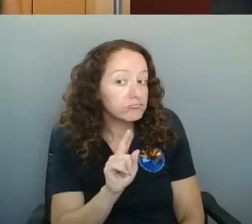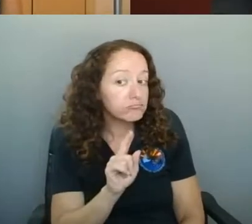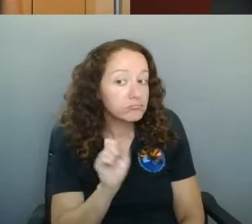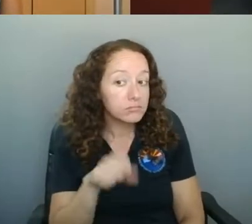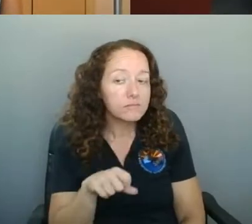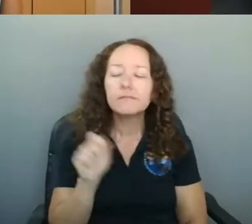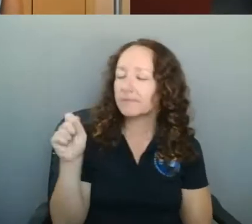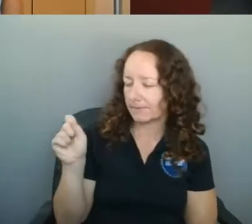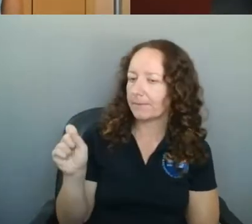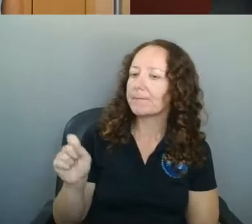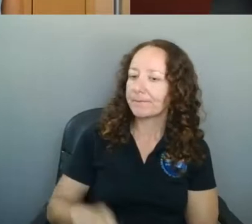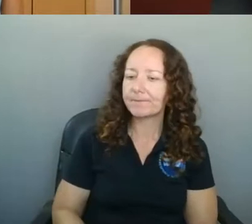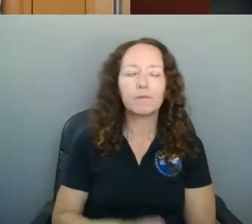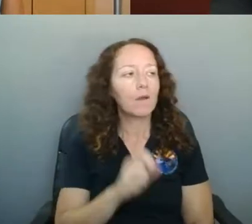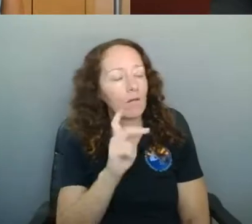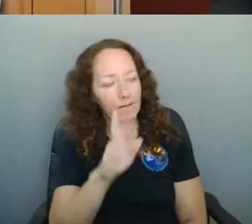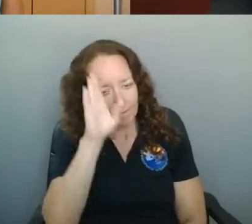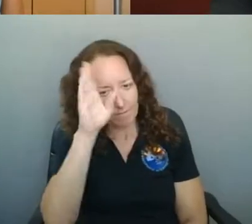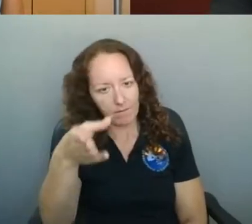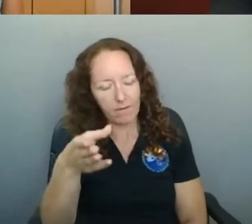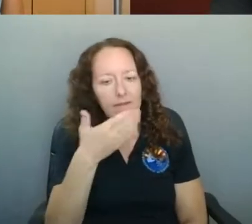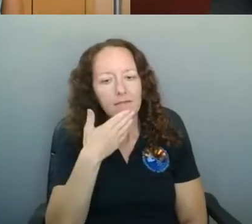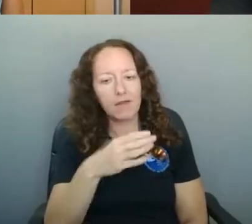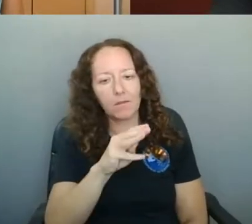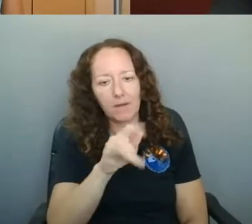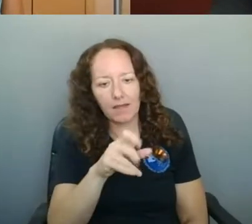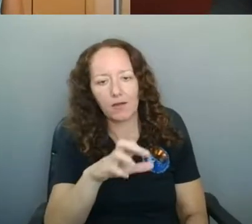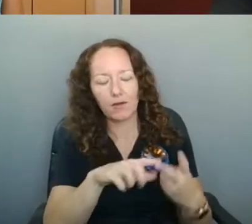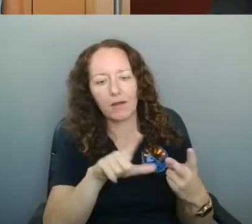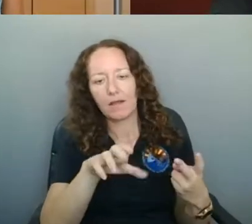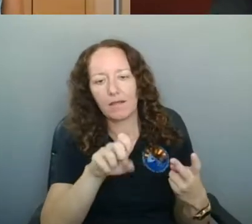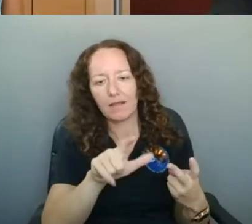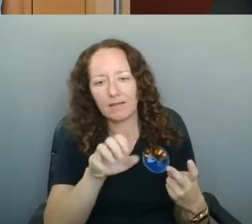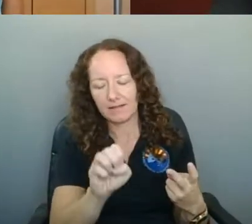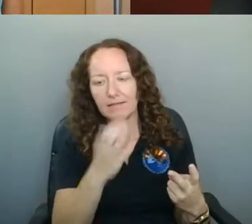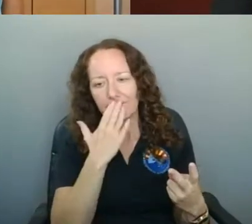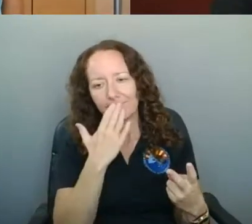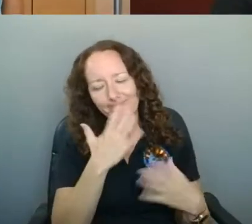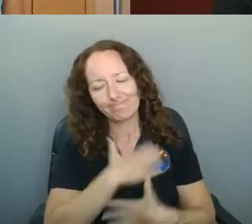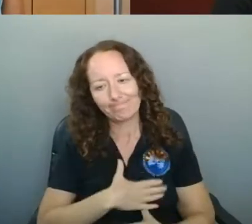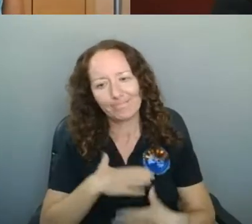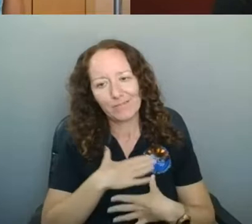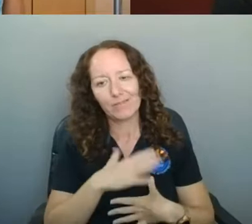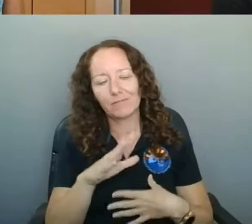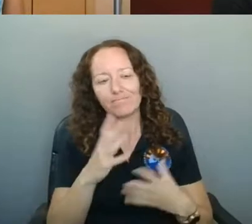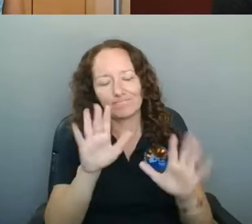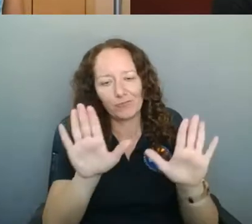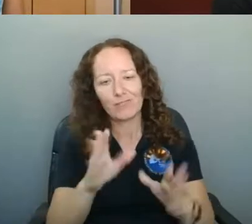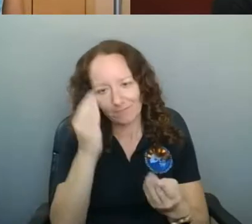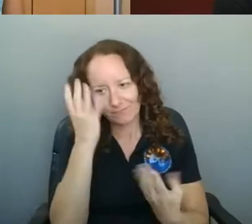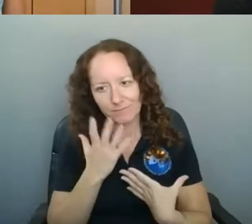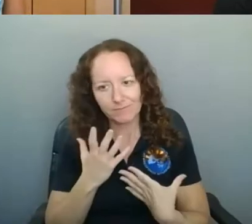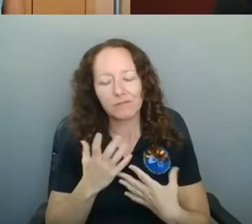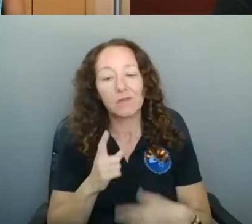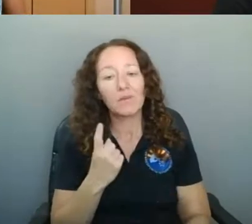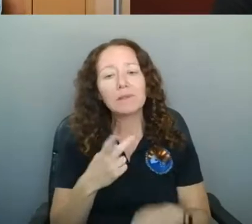Yes, we can. Okay. Hi. Thank you, Mayor and Leslie for having this today. Really appreciate all the great info. I did have one